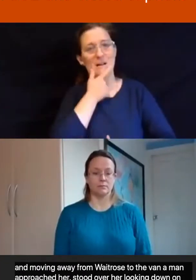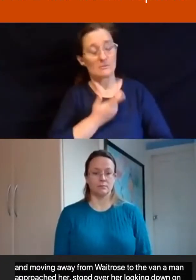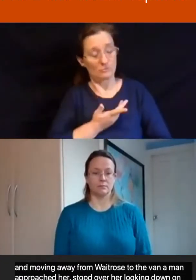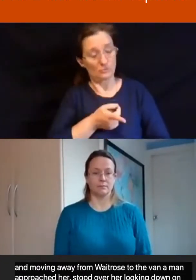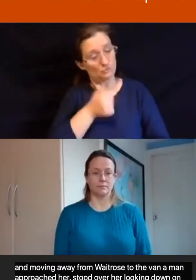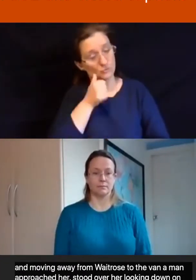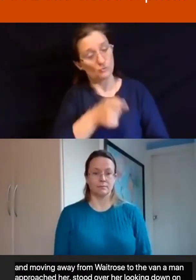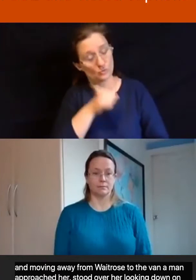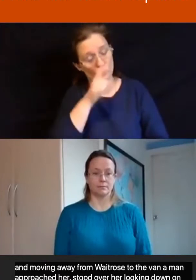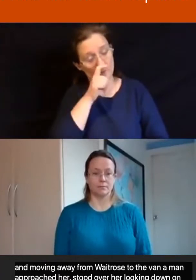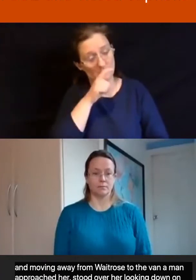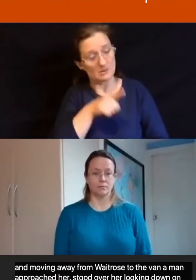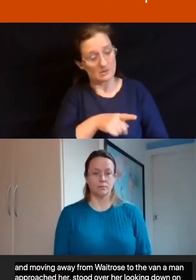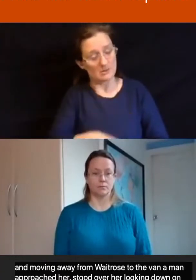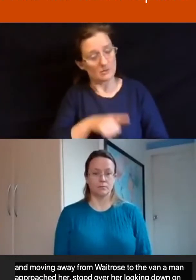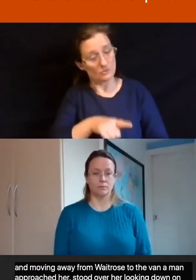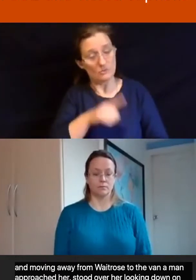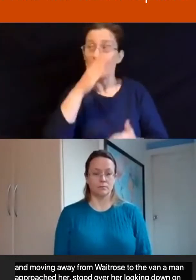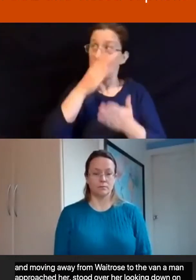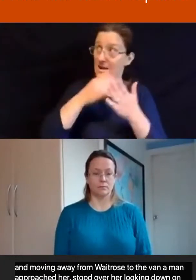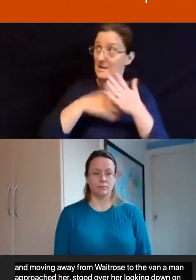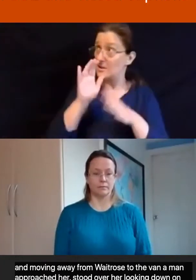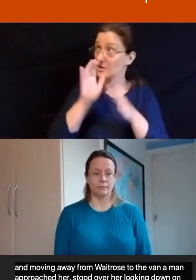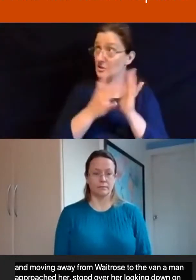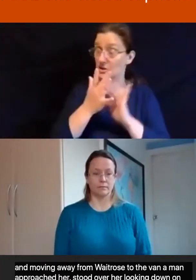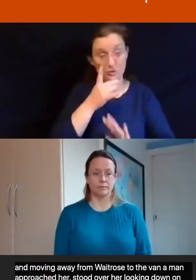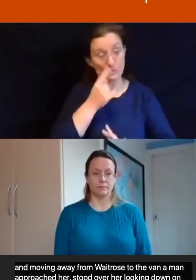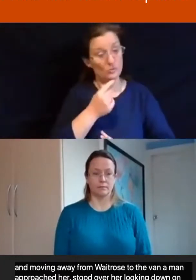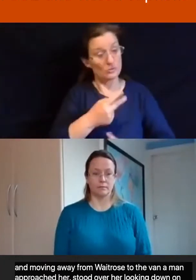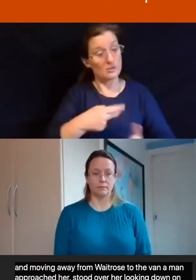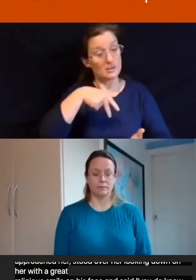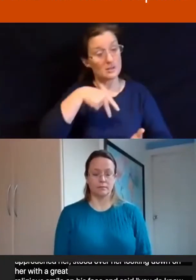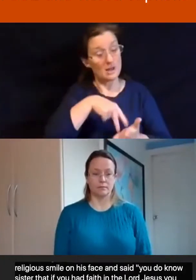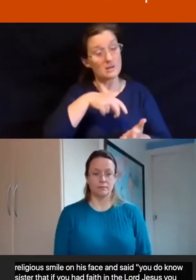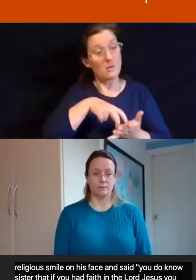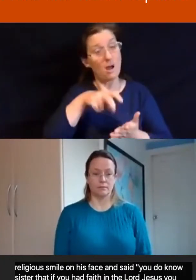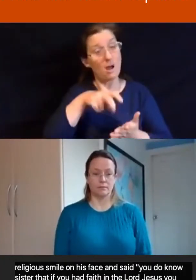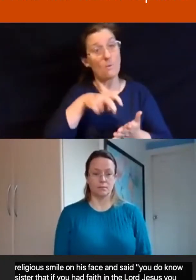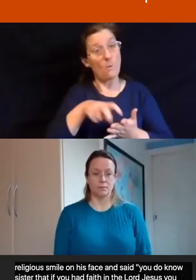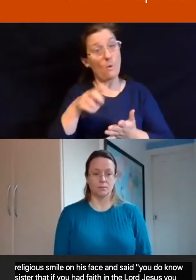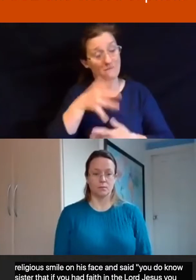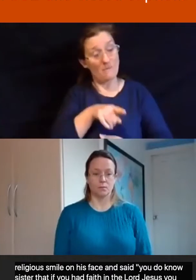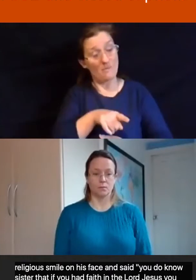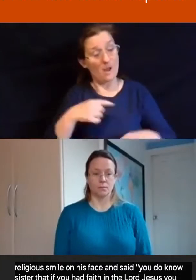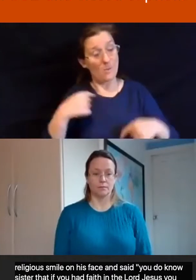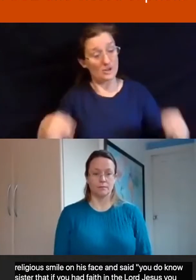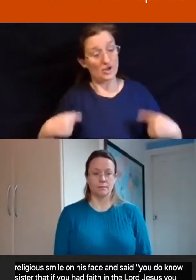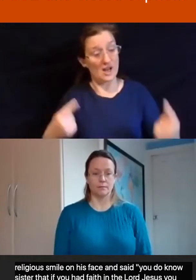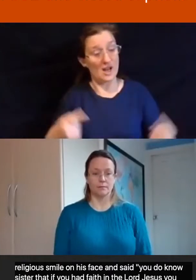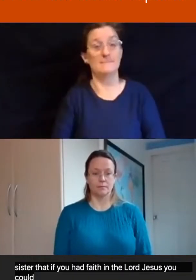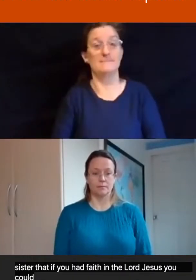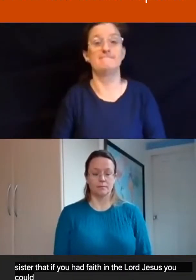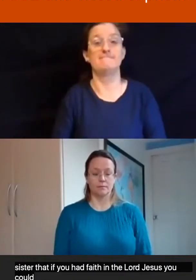know, sister, that if you had faith in the Lord Jesus, you could stand up and walk away from that wheelchair. And we